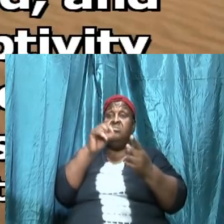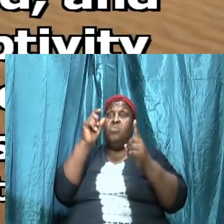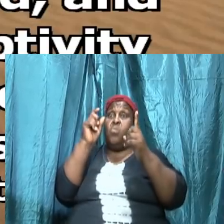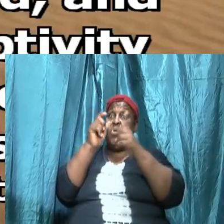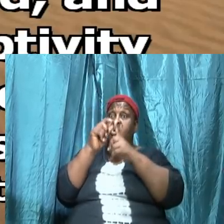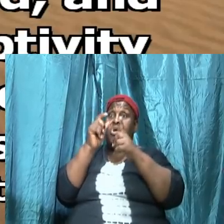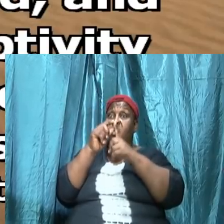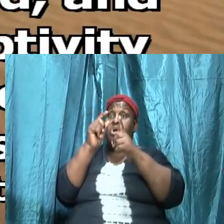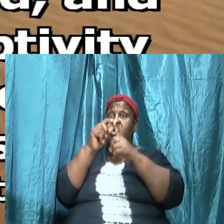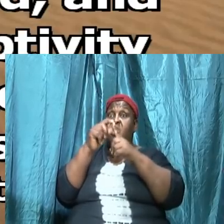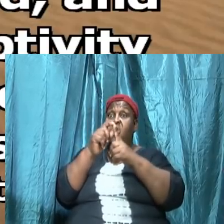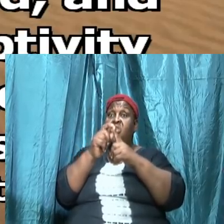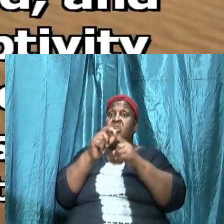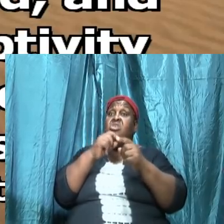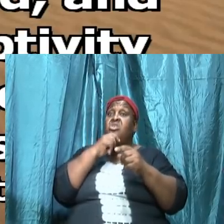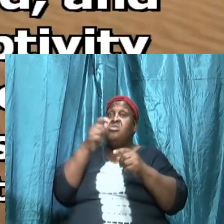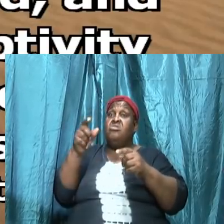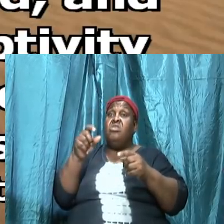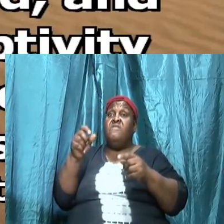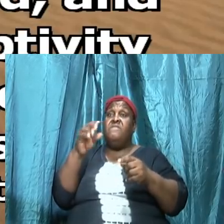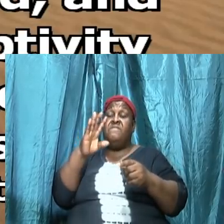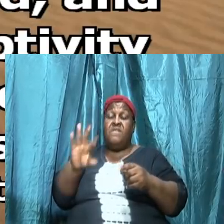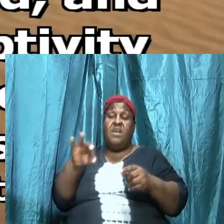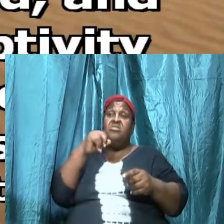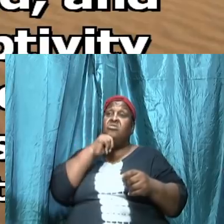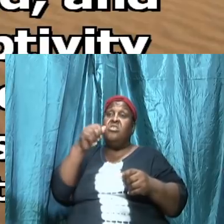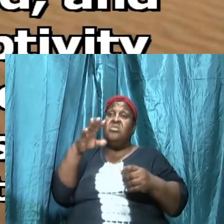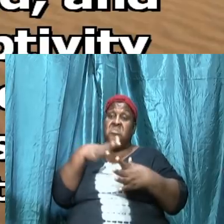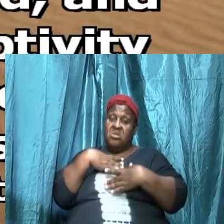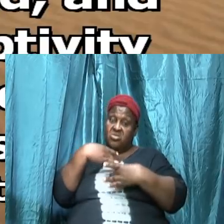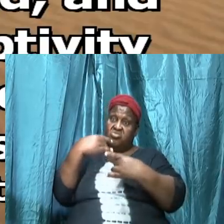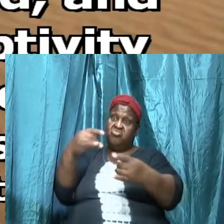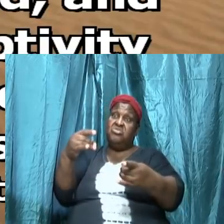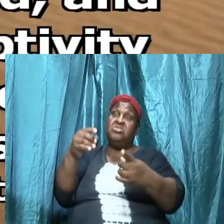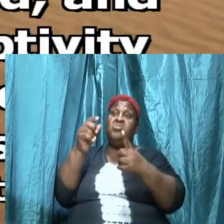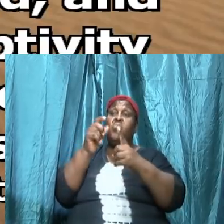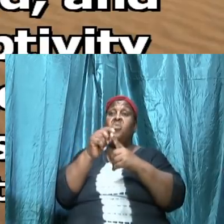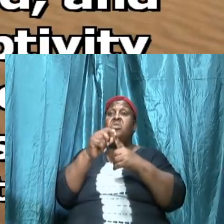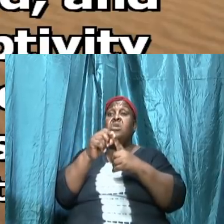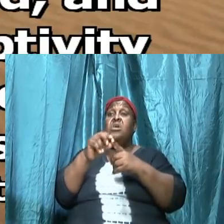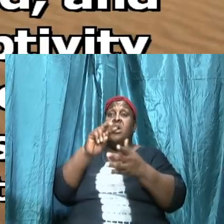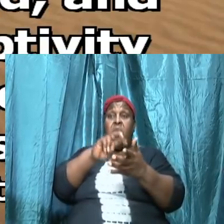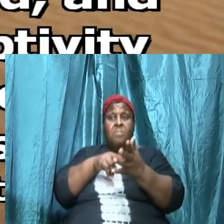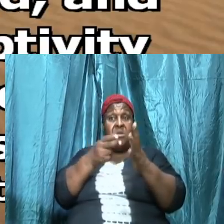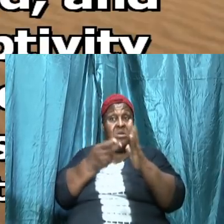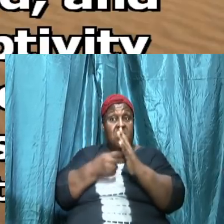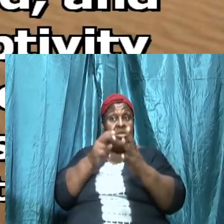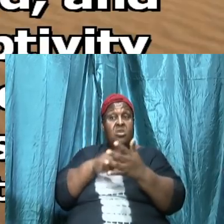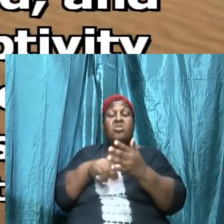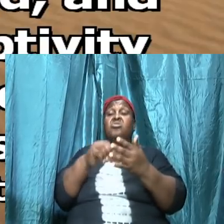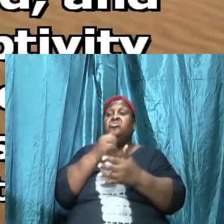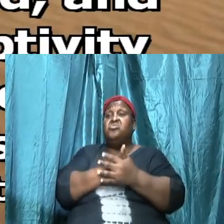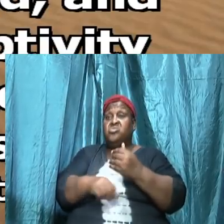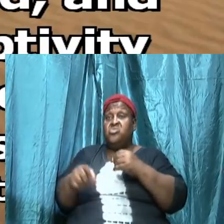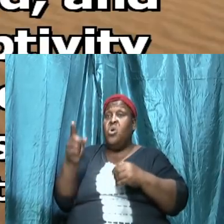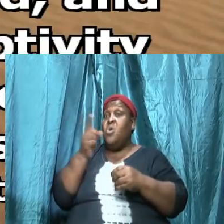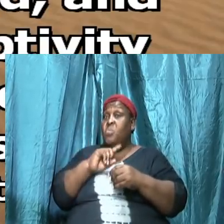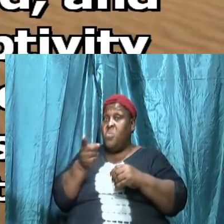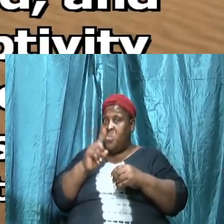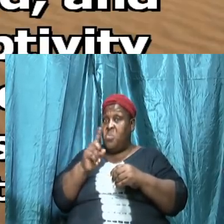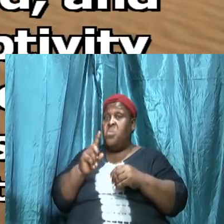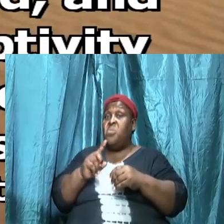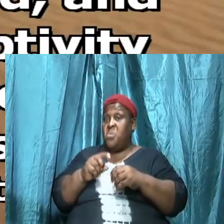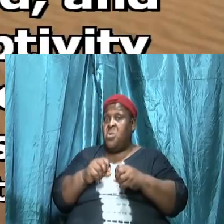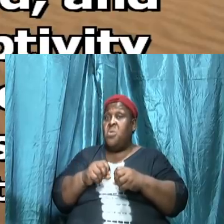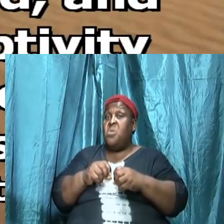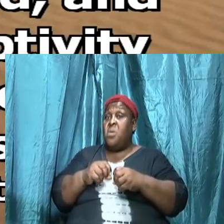that we are not interested in the word it means brothers and sisters that somewhere along the line we have given